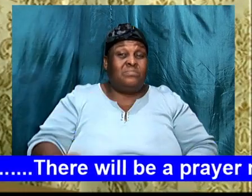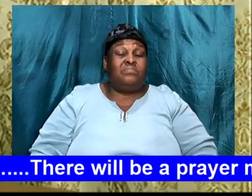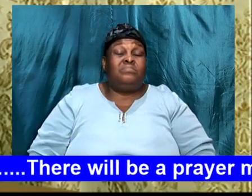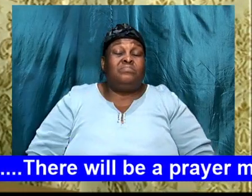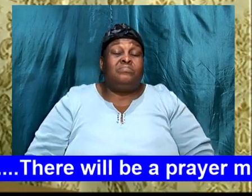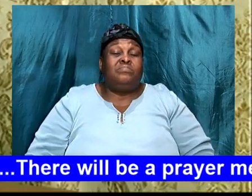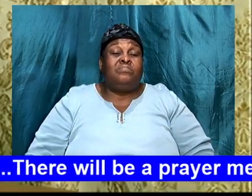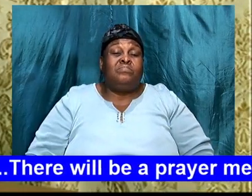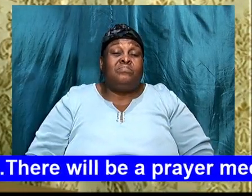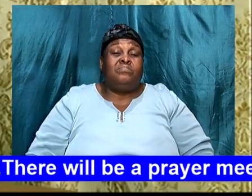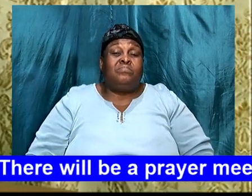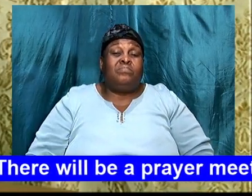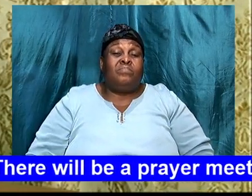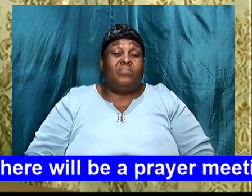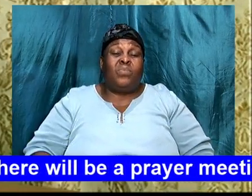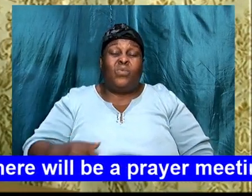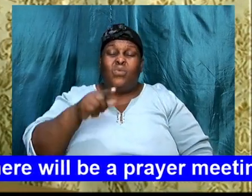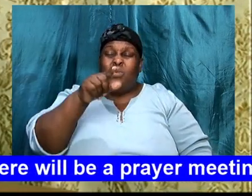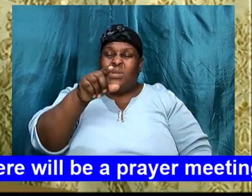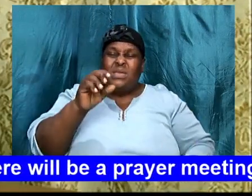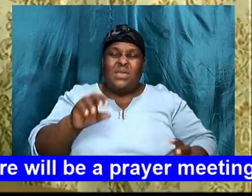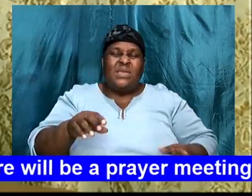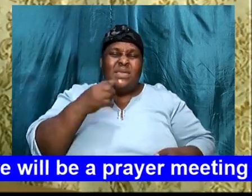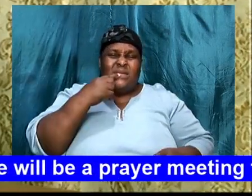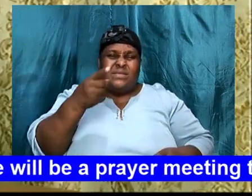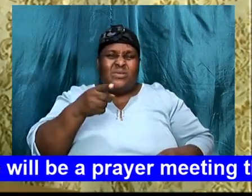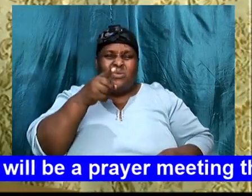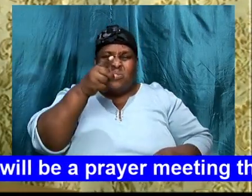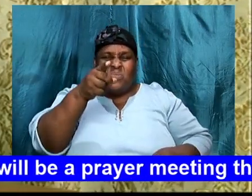One can say, you are God's idea.